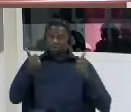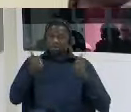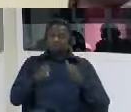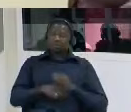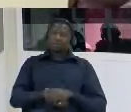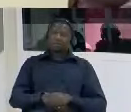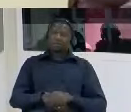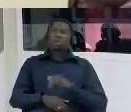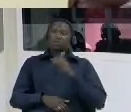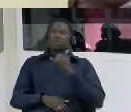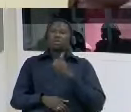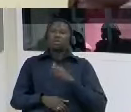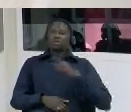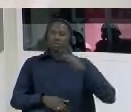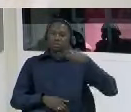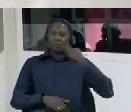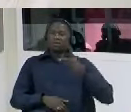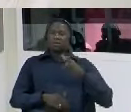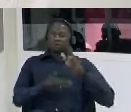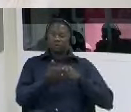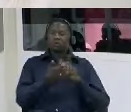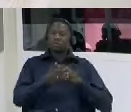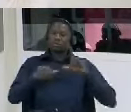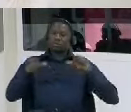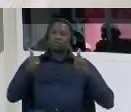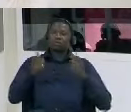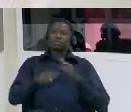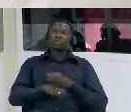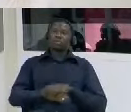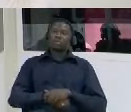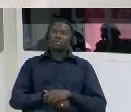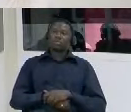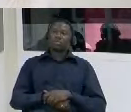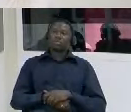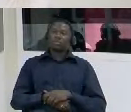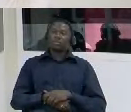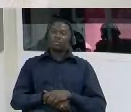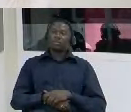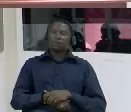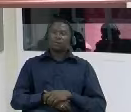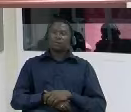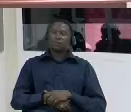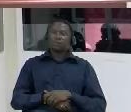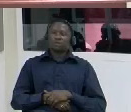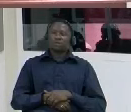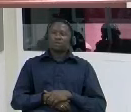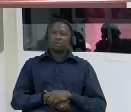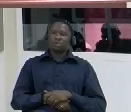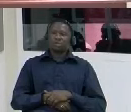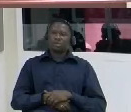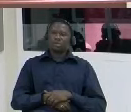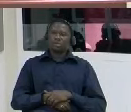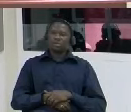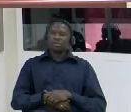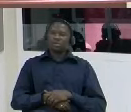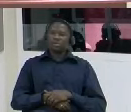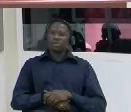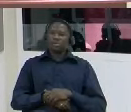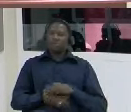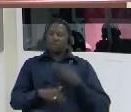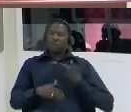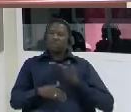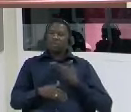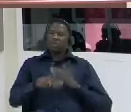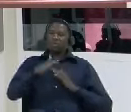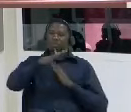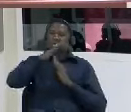chair the next witness is ready the next witness is ready and waiting all right so can we take a 30 minute break is that